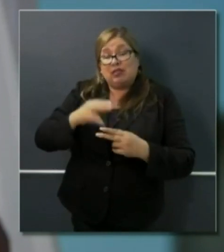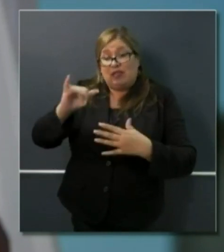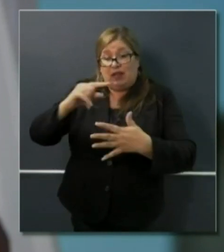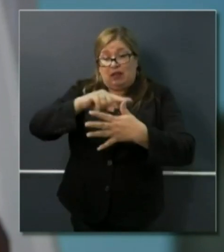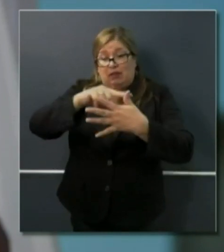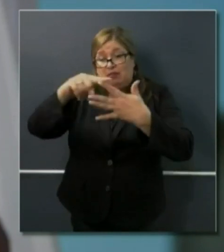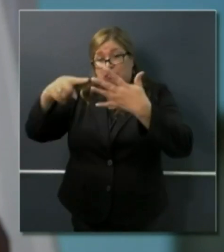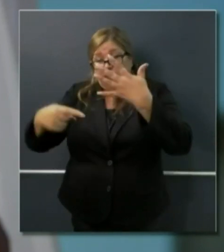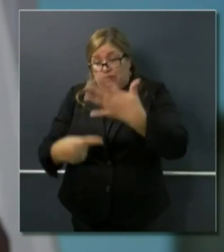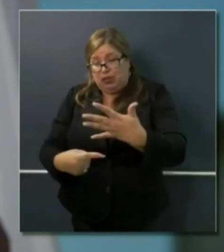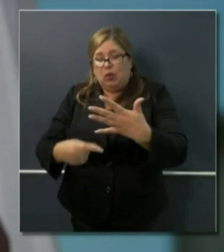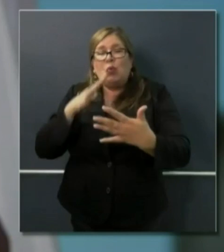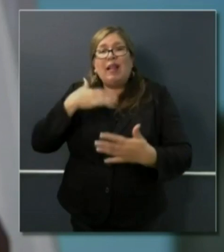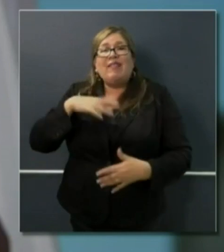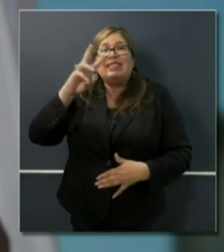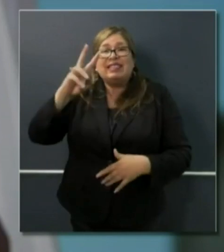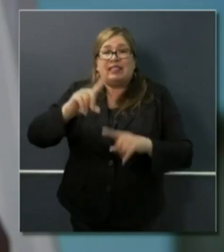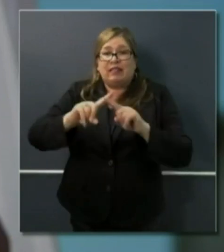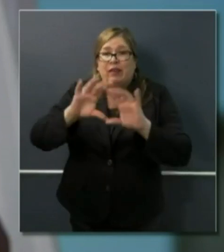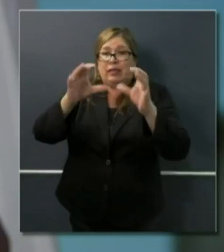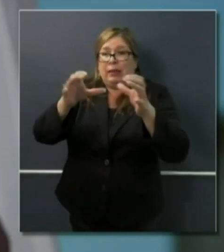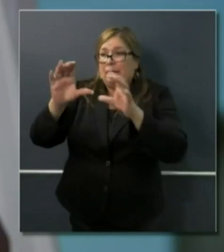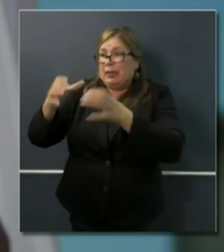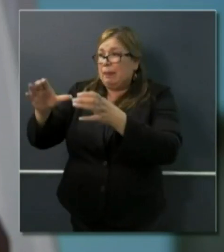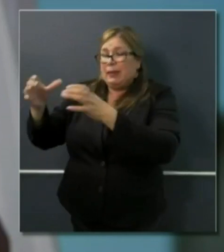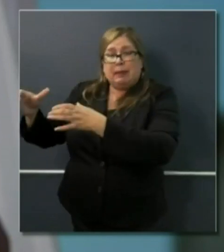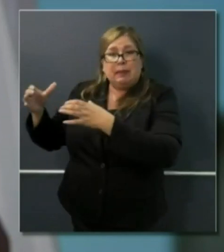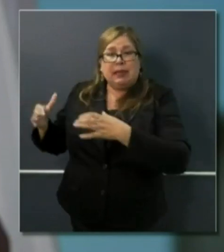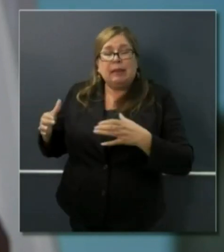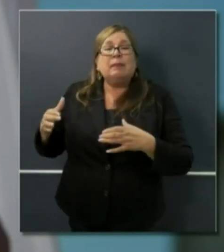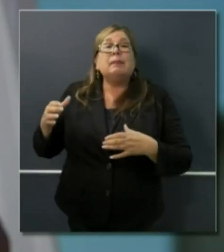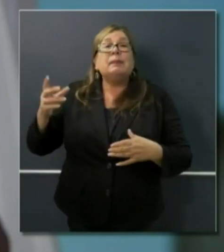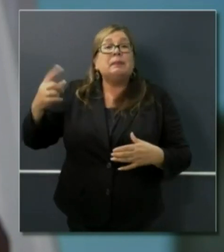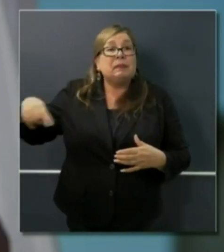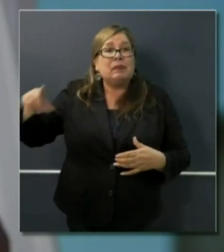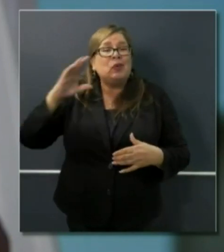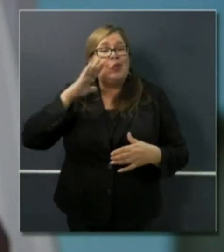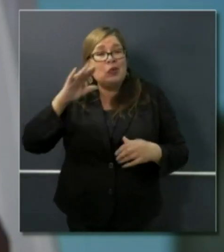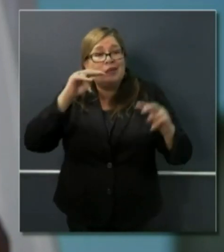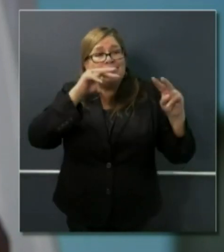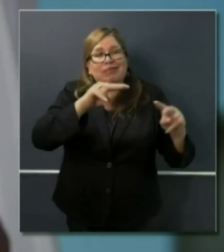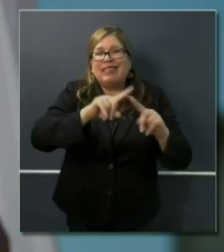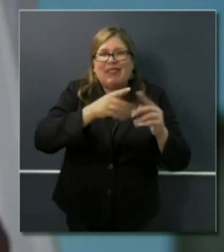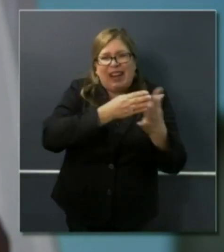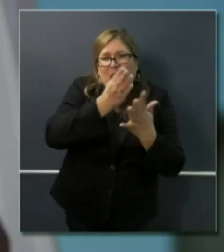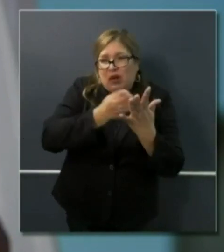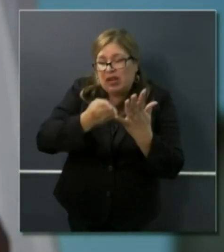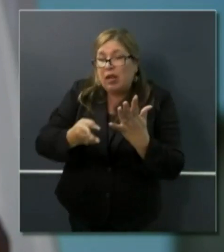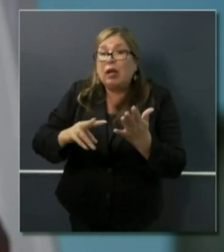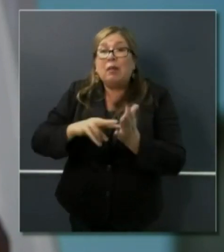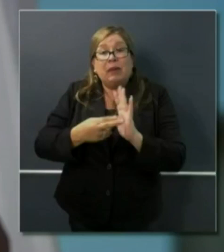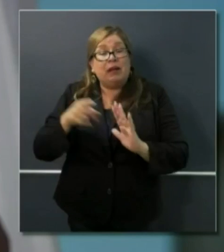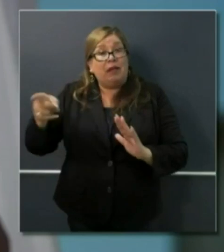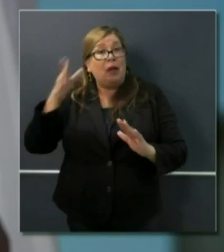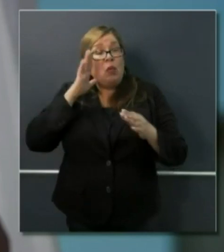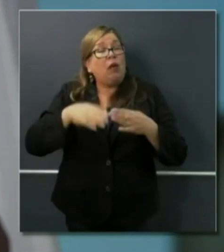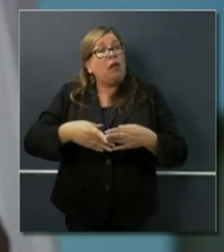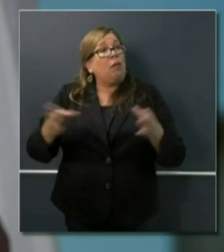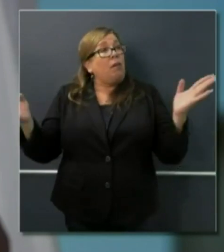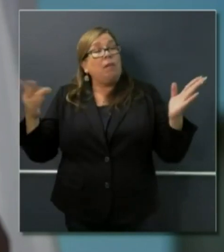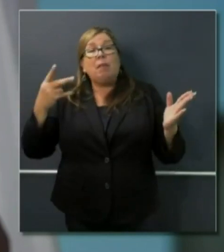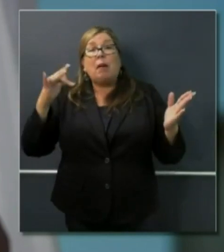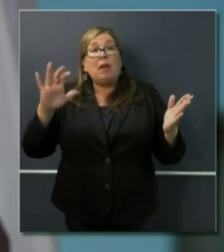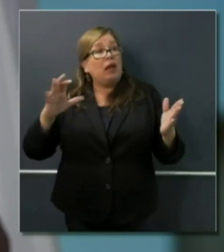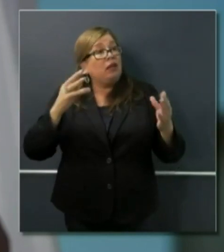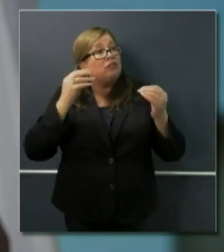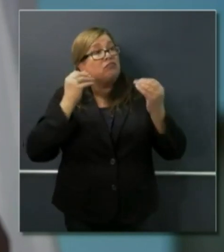And will they have any, you know, public meetings or information that they're, you know, producing to the public on their